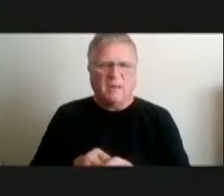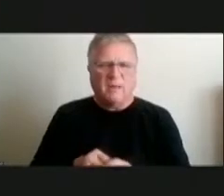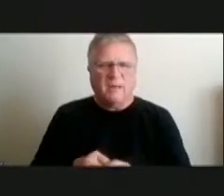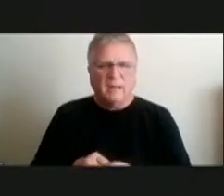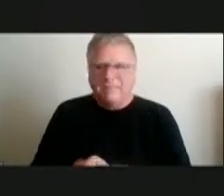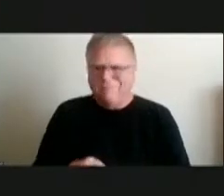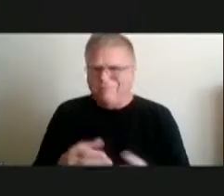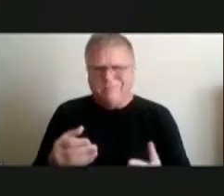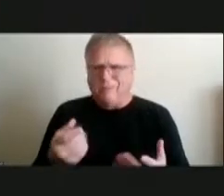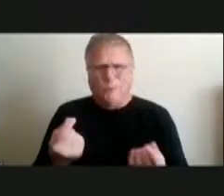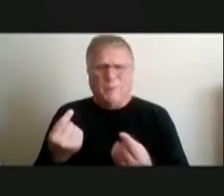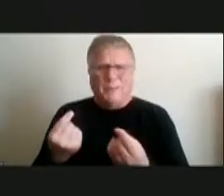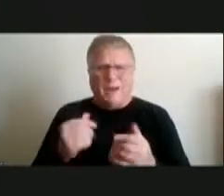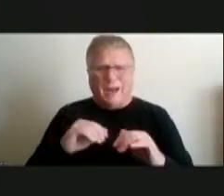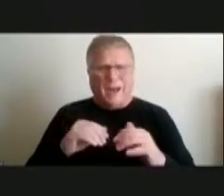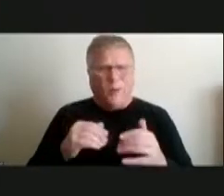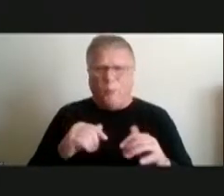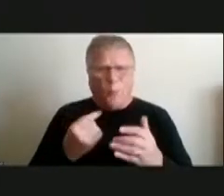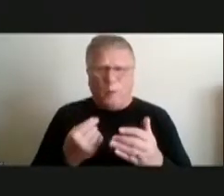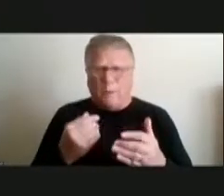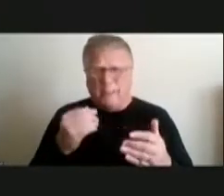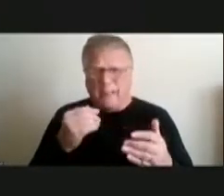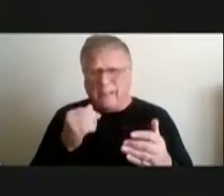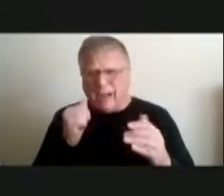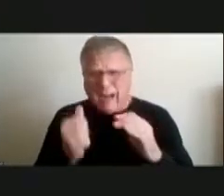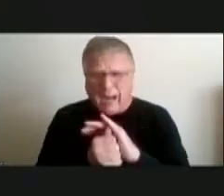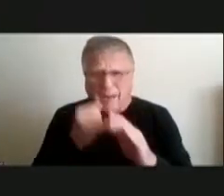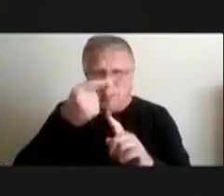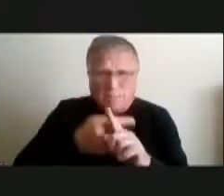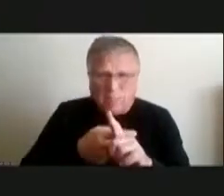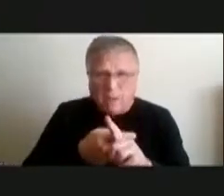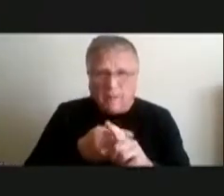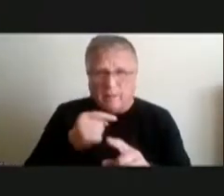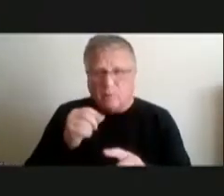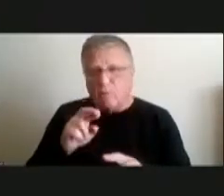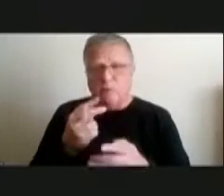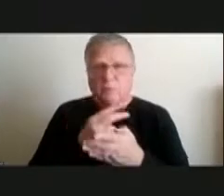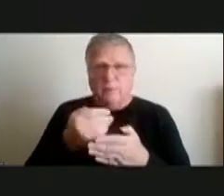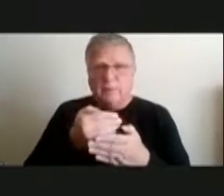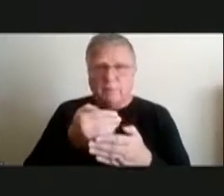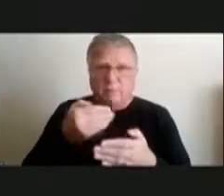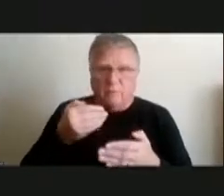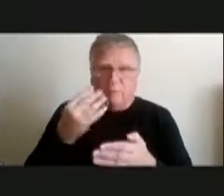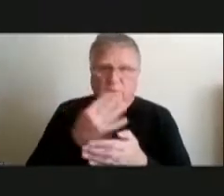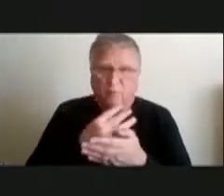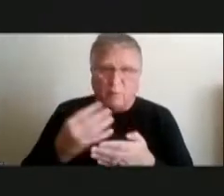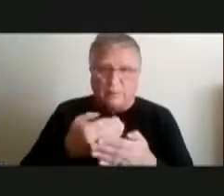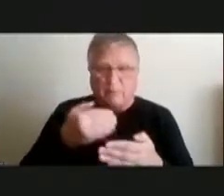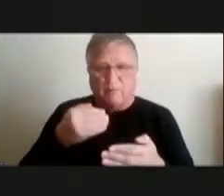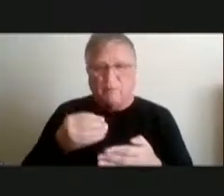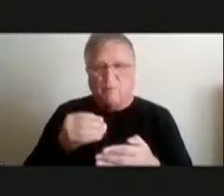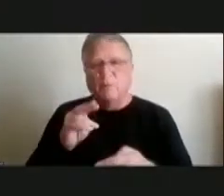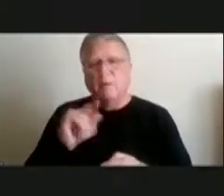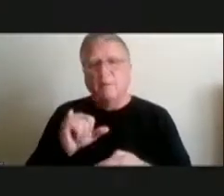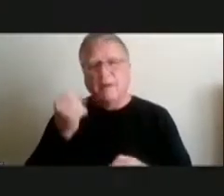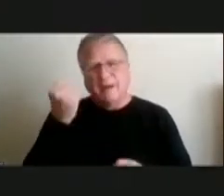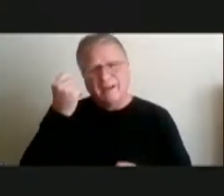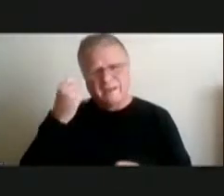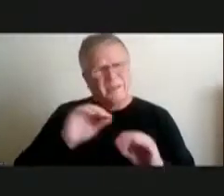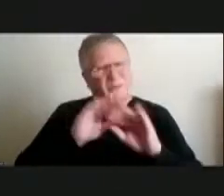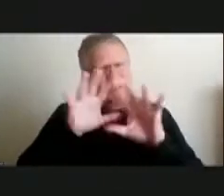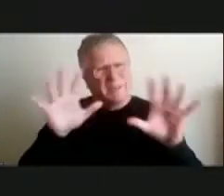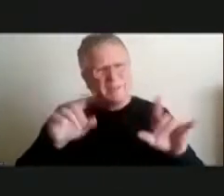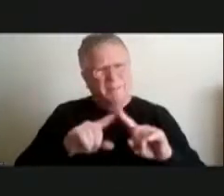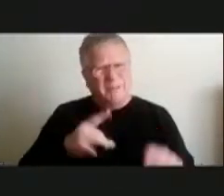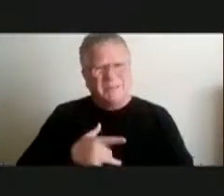versus you know uh two weeks or four weeks prior to my primary and i understand transparency but i guess i feel like